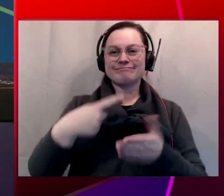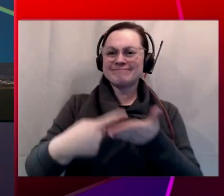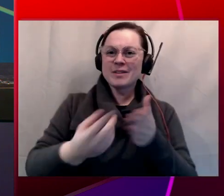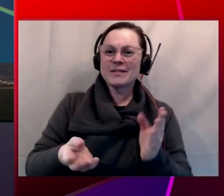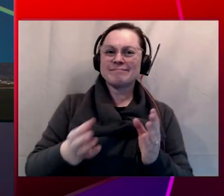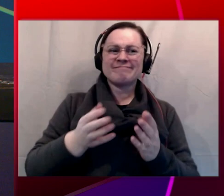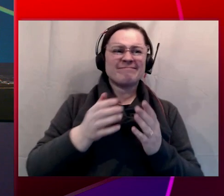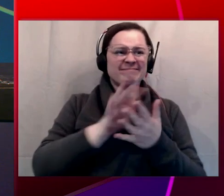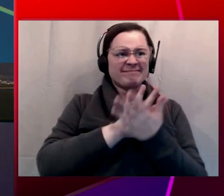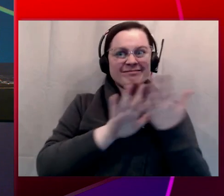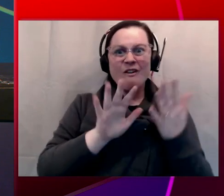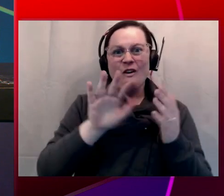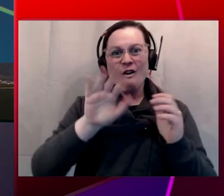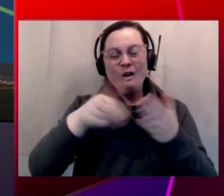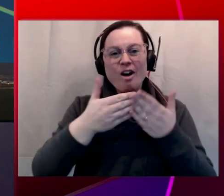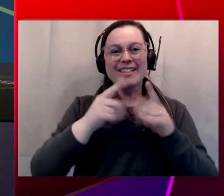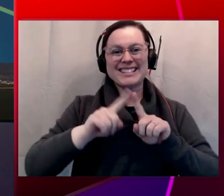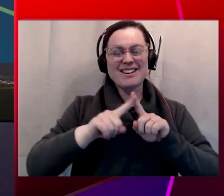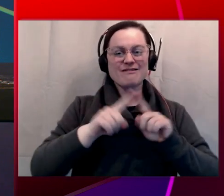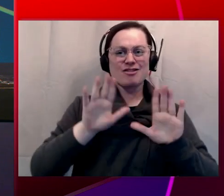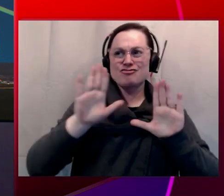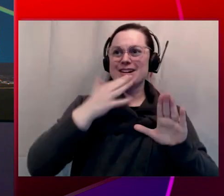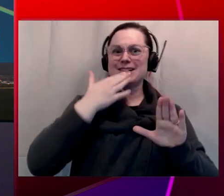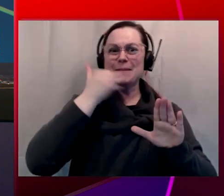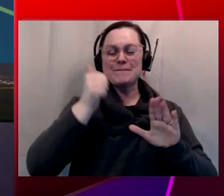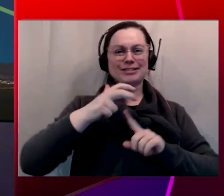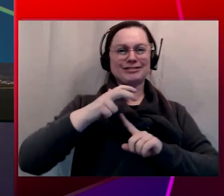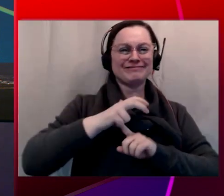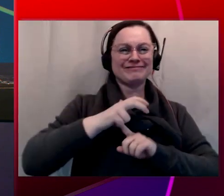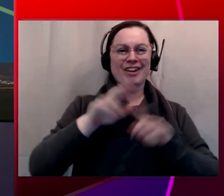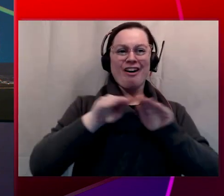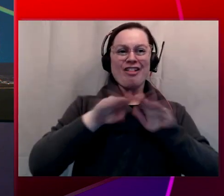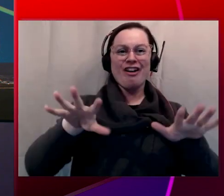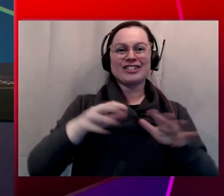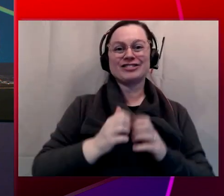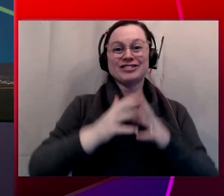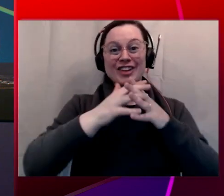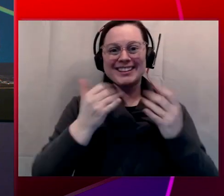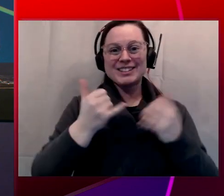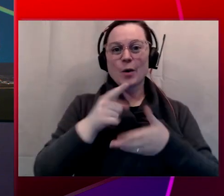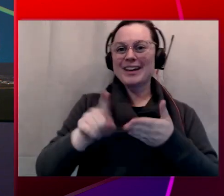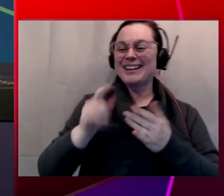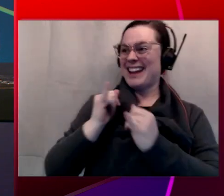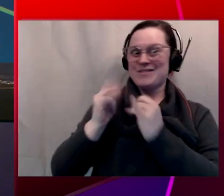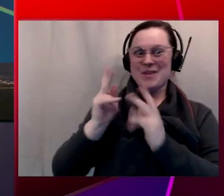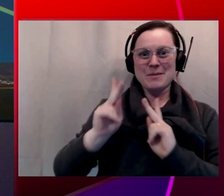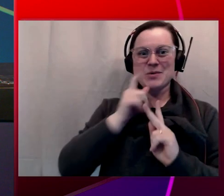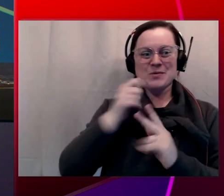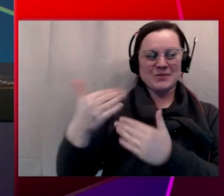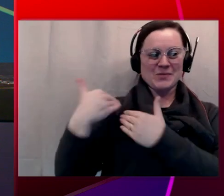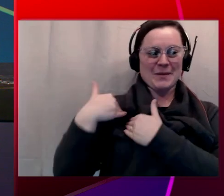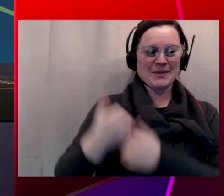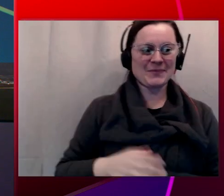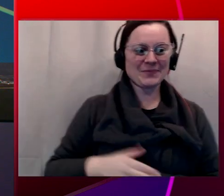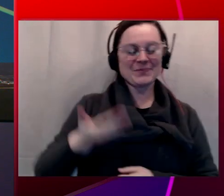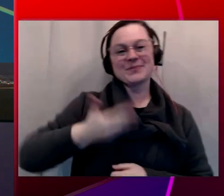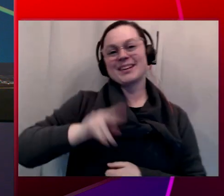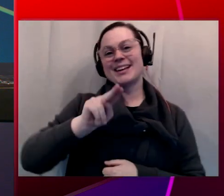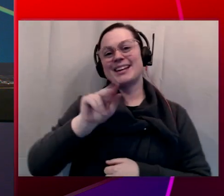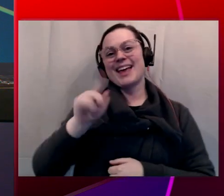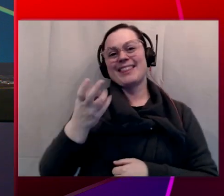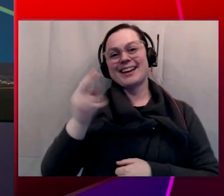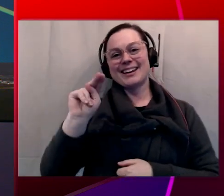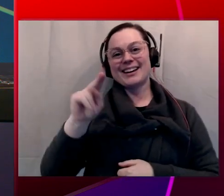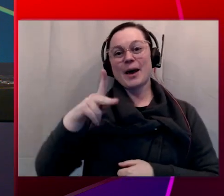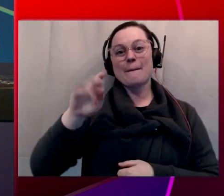launches of the week and interview the folks responsible for those launches. I am Nathan Peck and I'm joined by